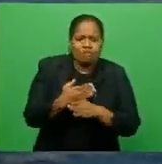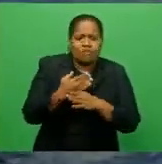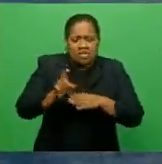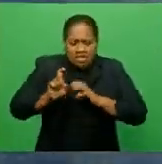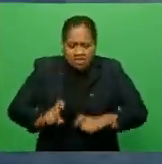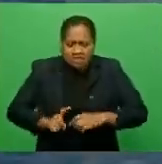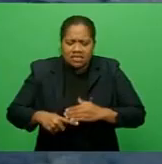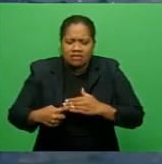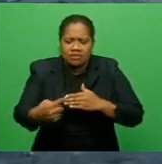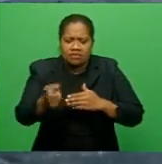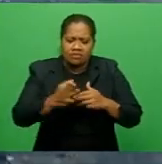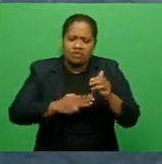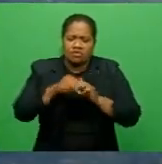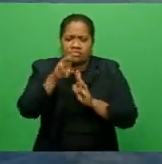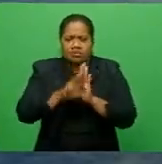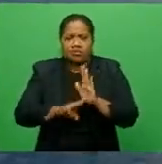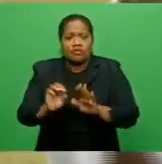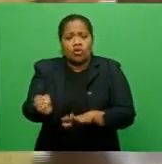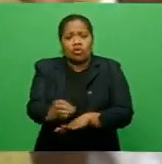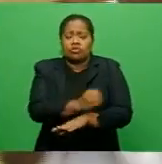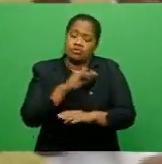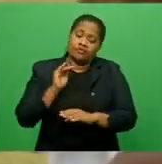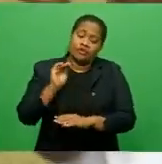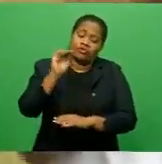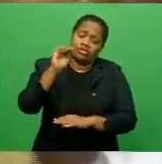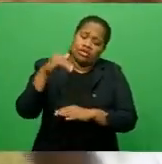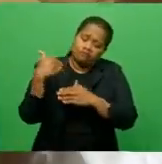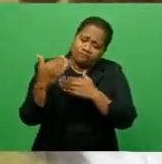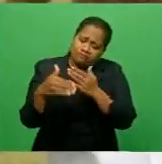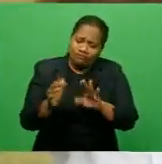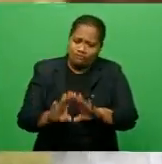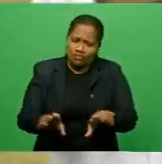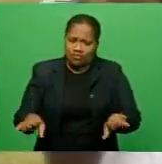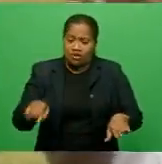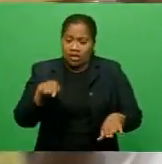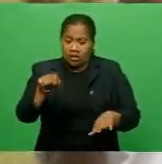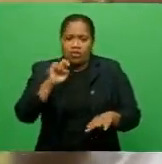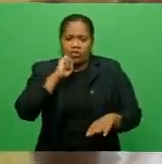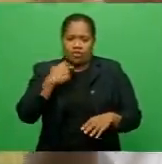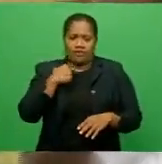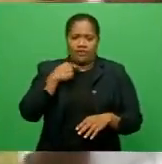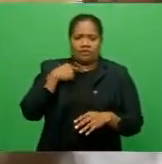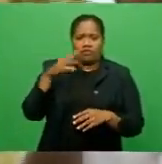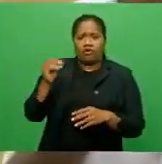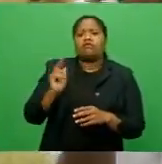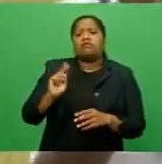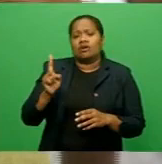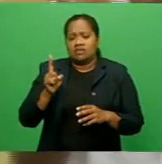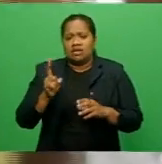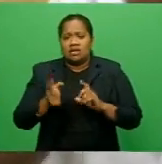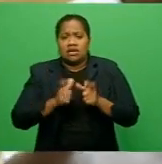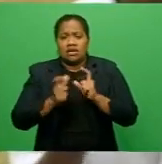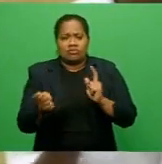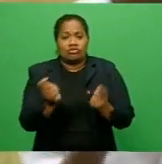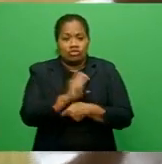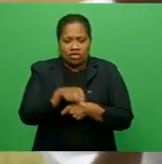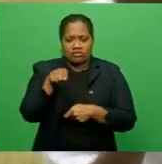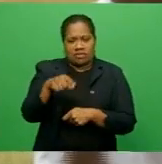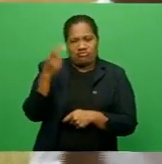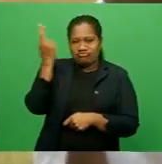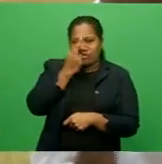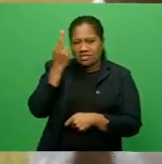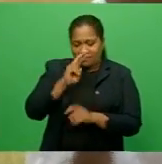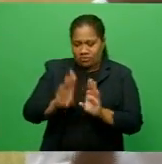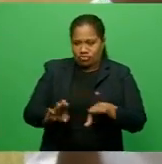of oceans for future generations who are at risk of being victims of climate change and depletion. But in many